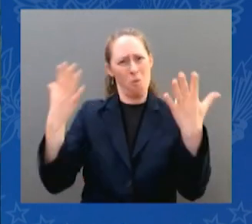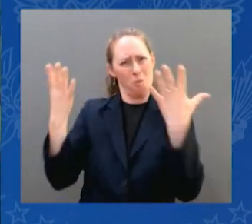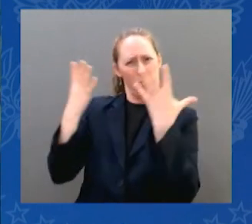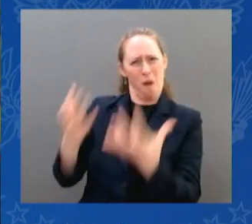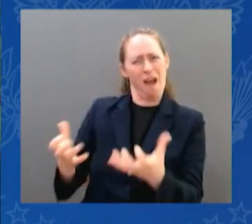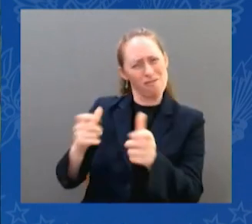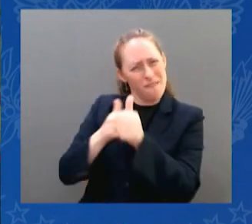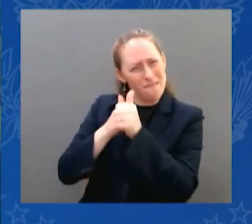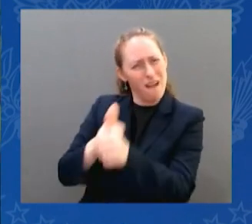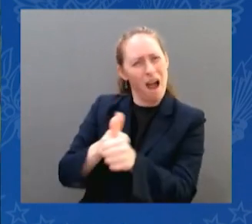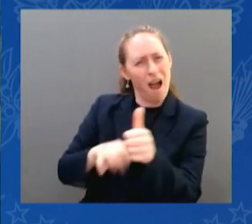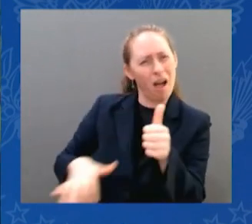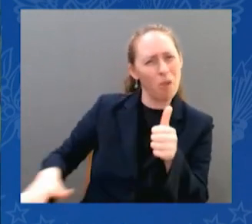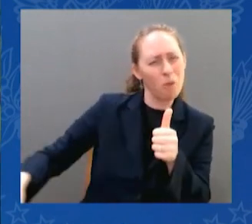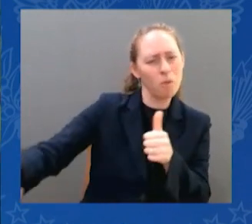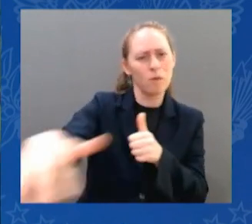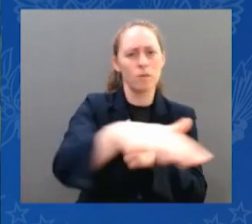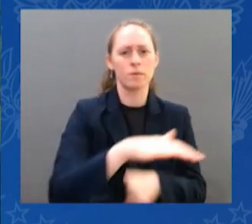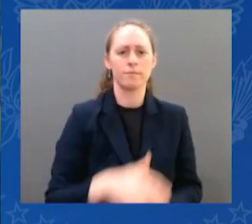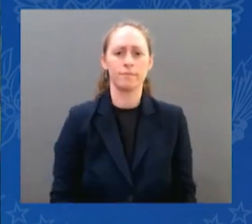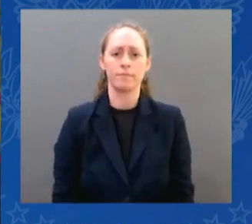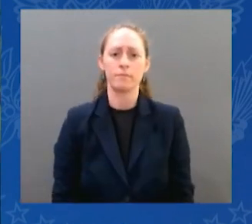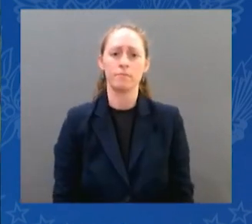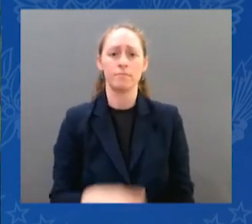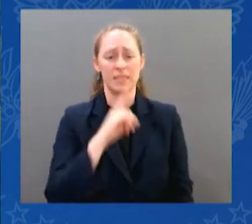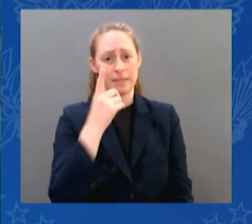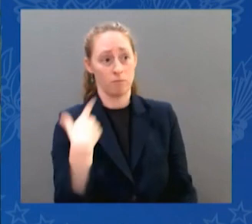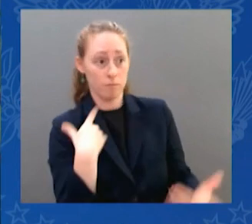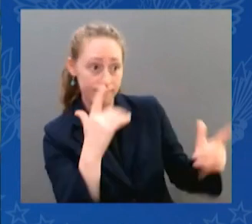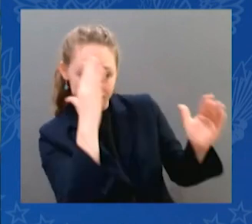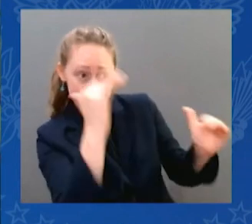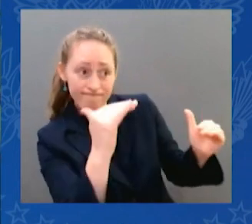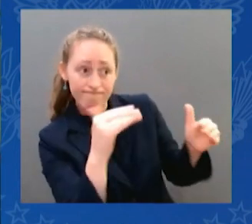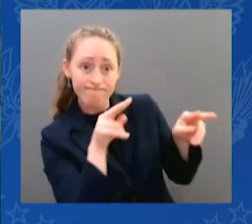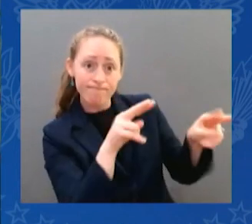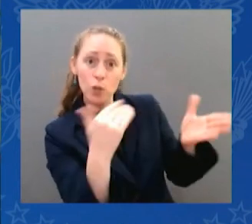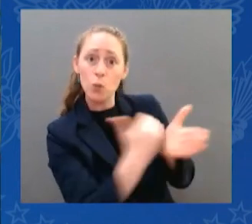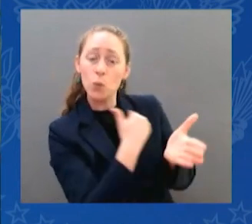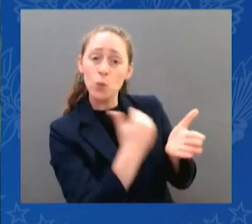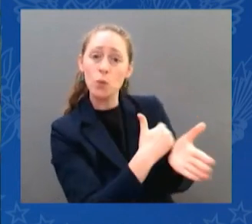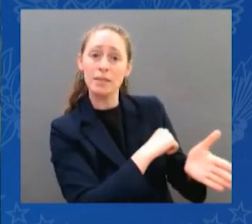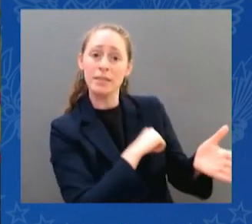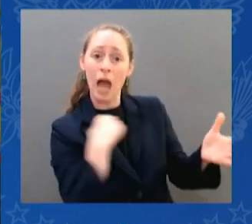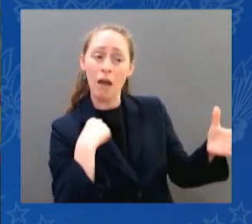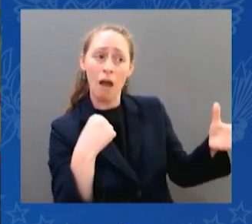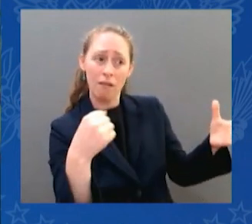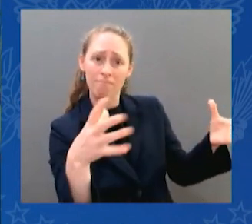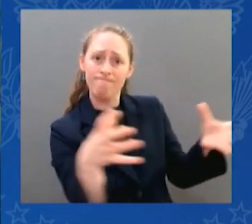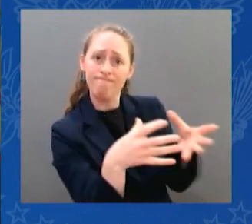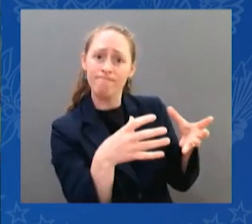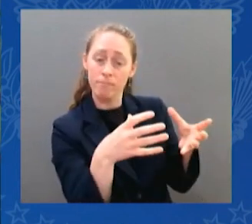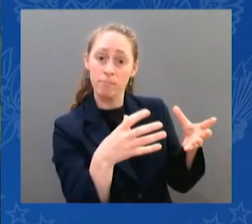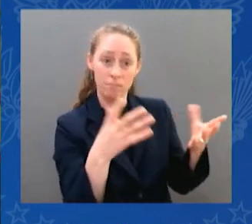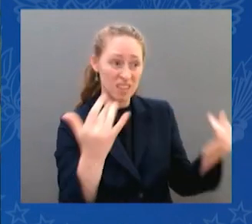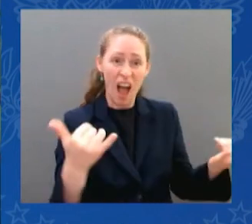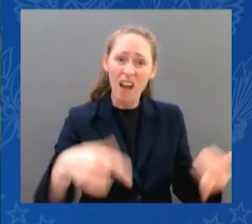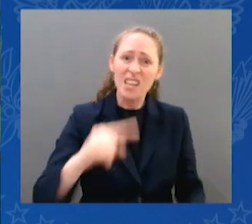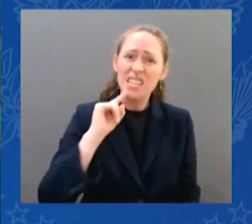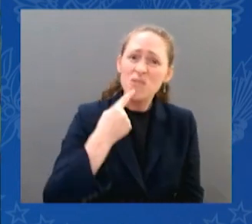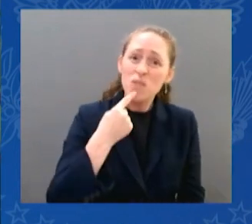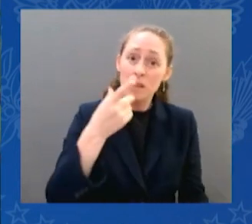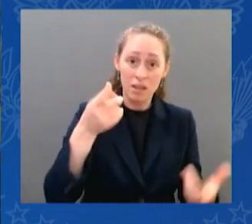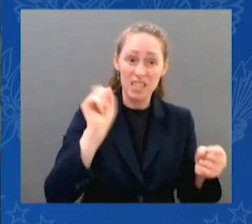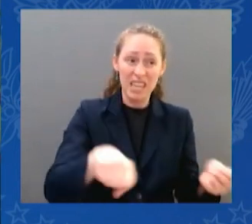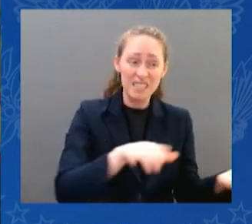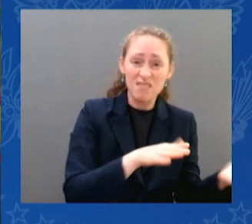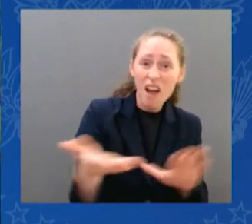hard on that outcome because it is a matter of life and death for American women, because we do not want to go back to the days anywhere in this